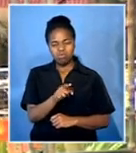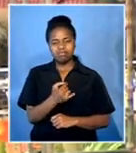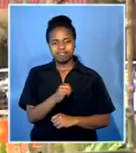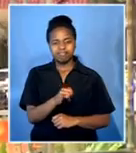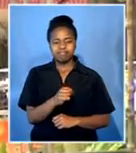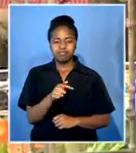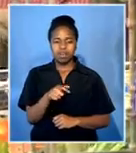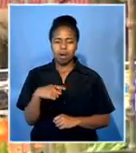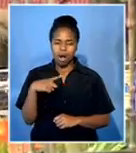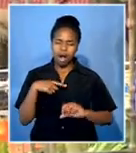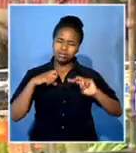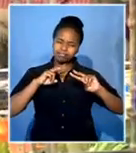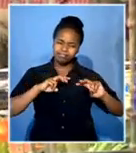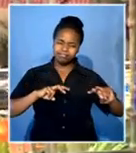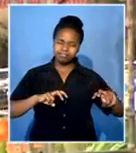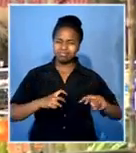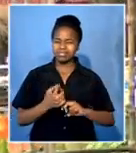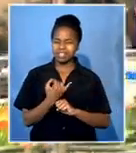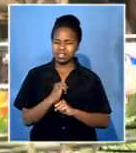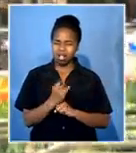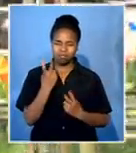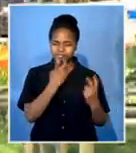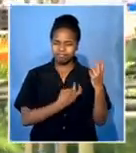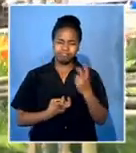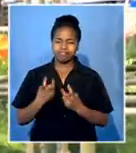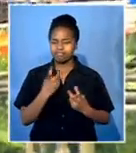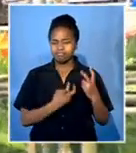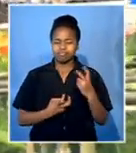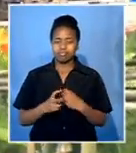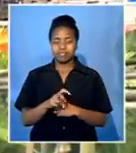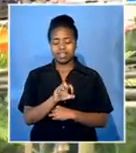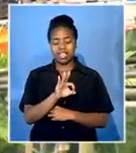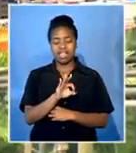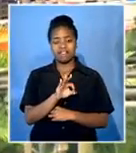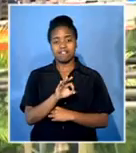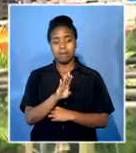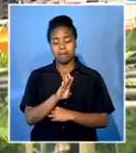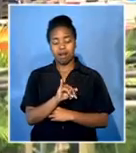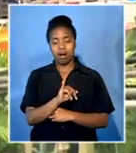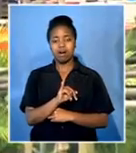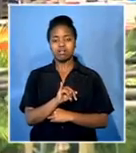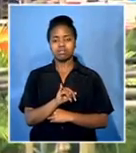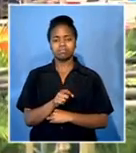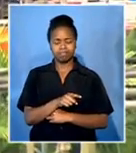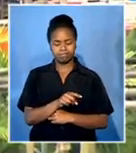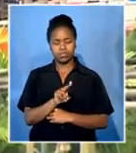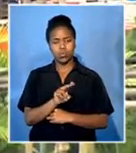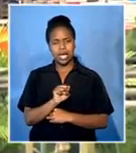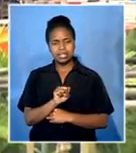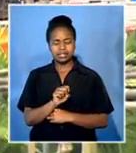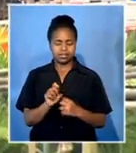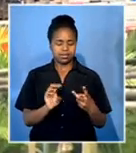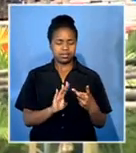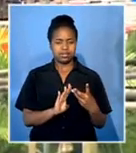teams go down at the scene of the terror attack the Kenyan government says the FBI Interpol Israeli US and